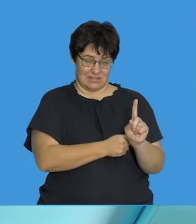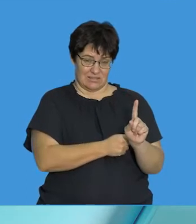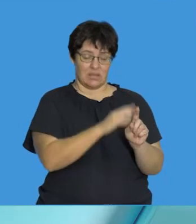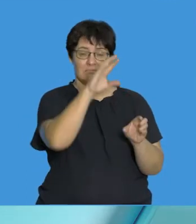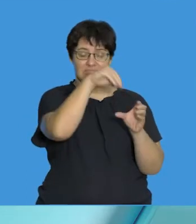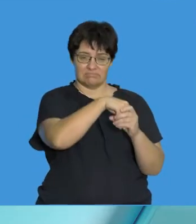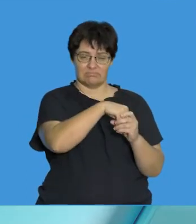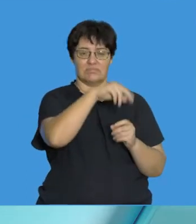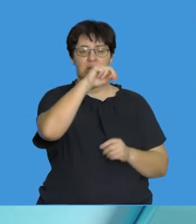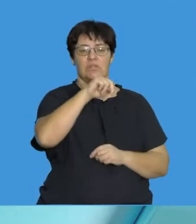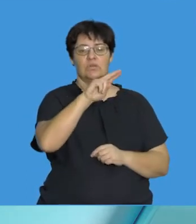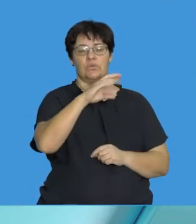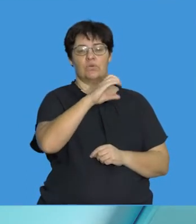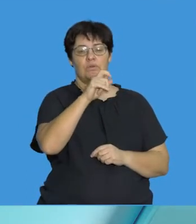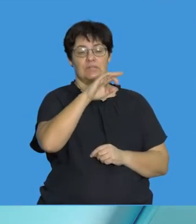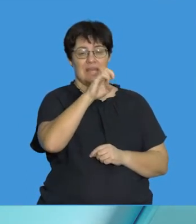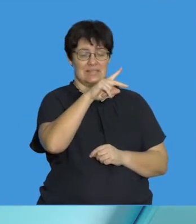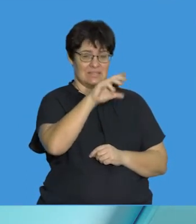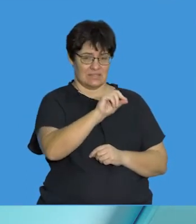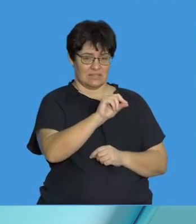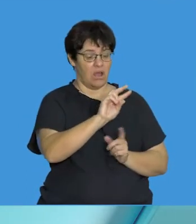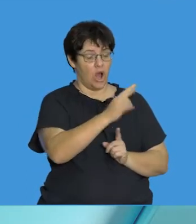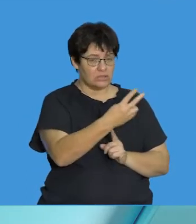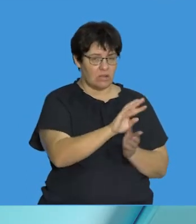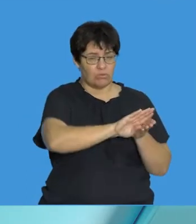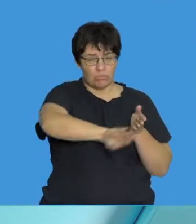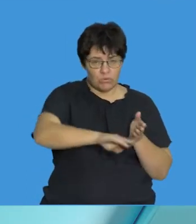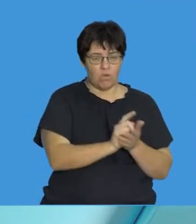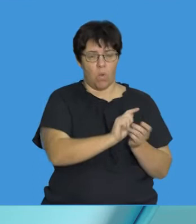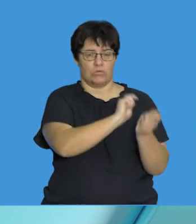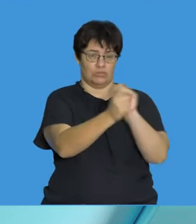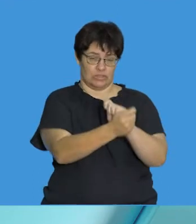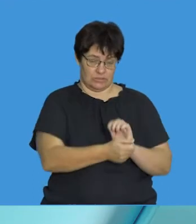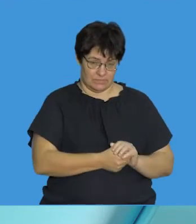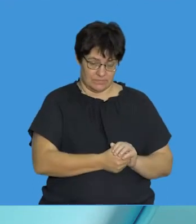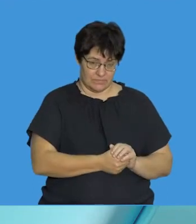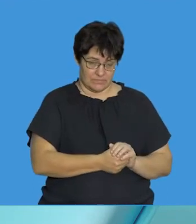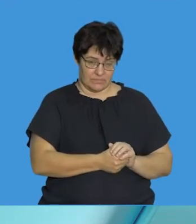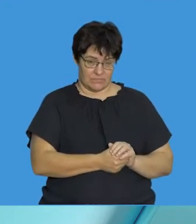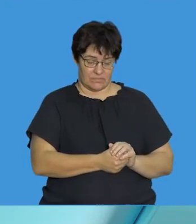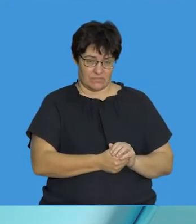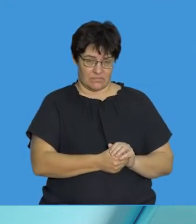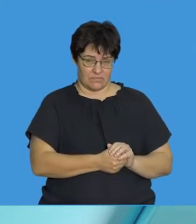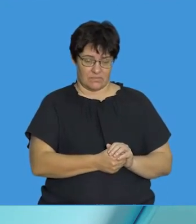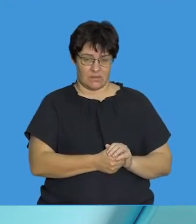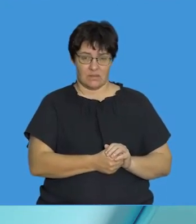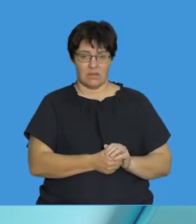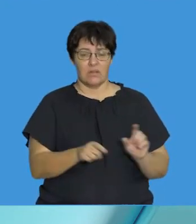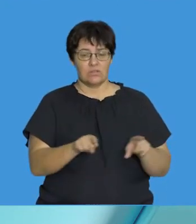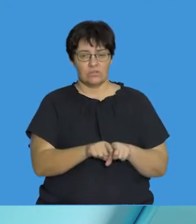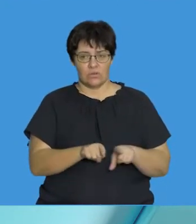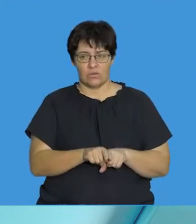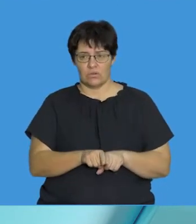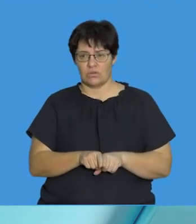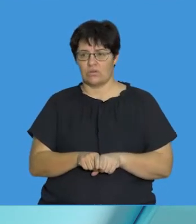include a nucleotide that has been altered, removed, or substituted. However, we also